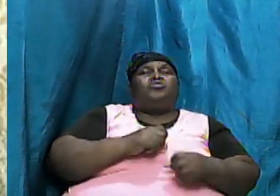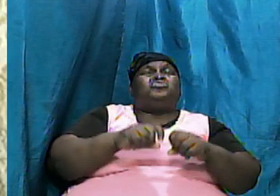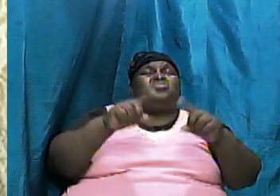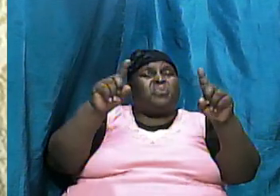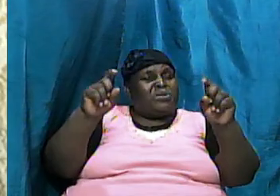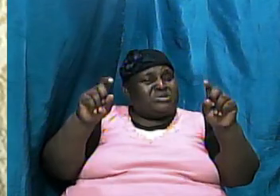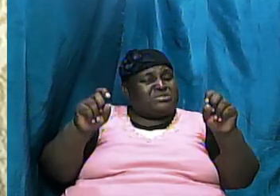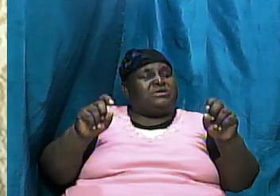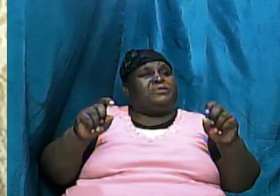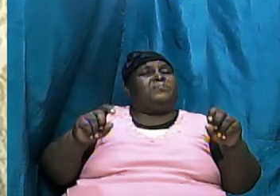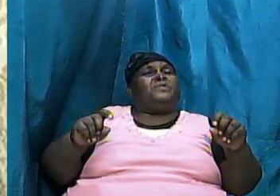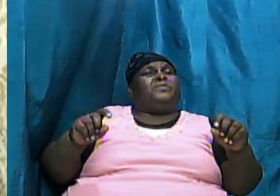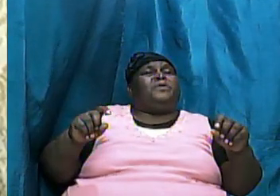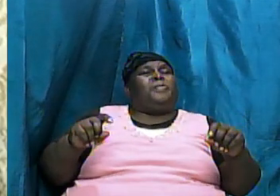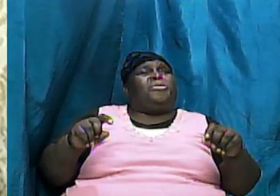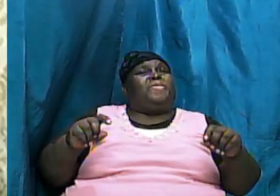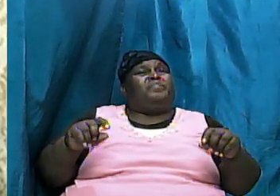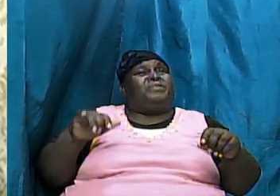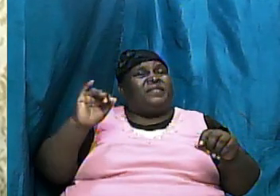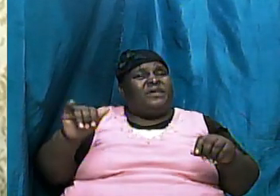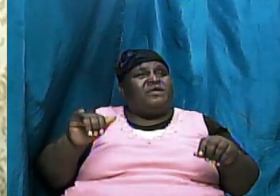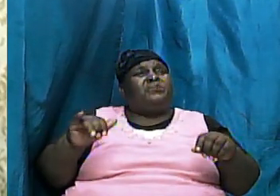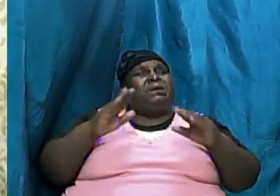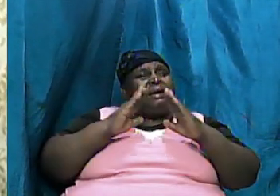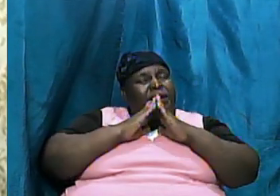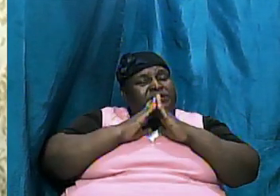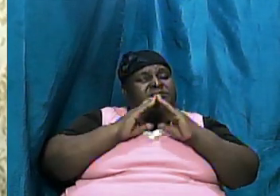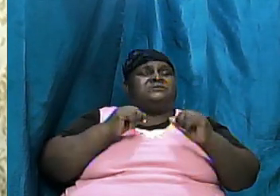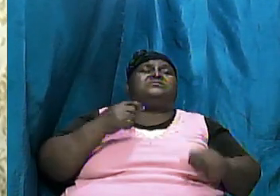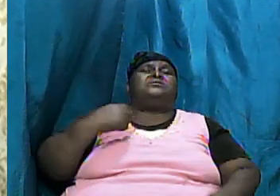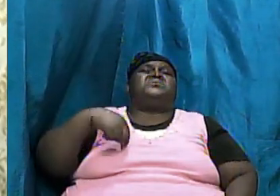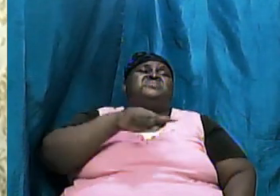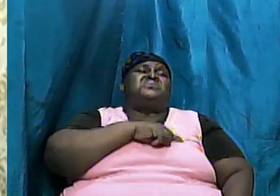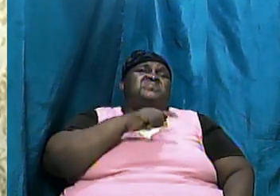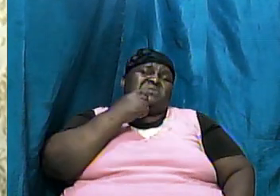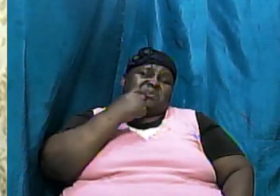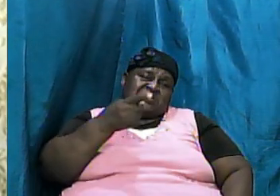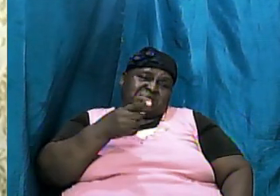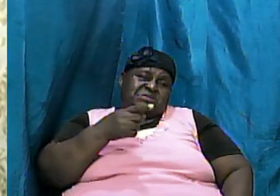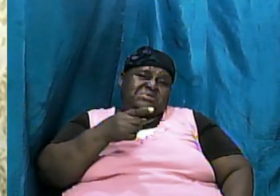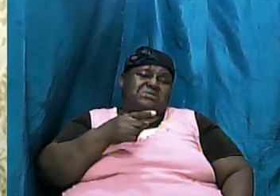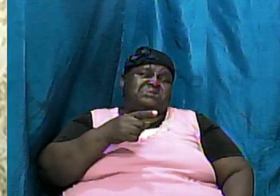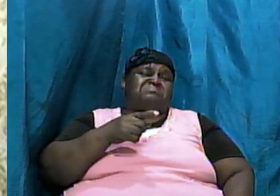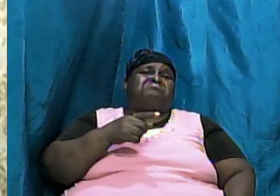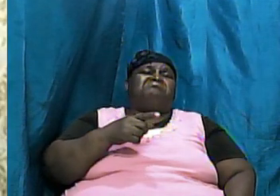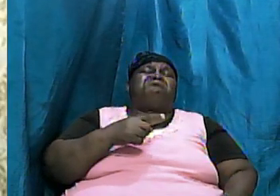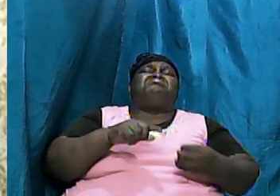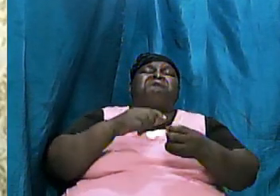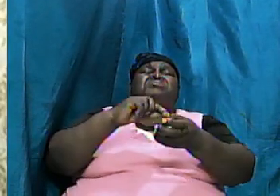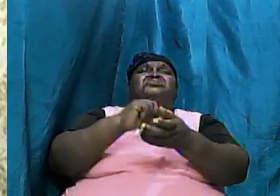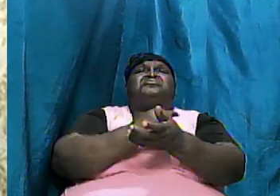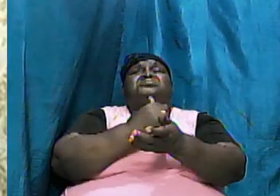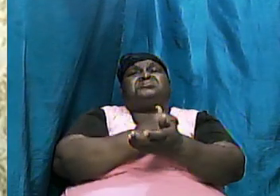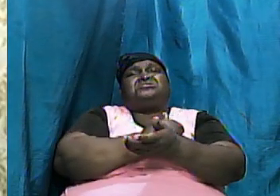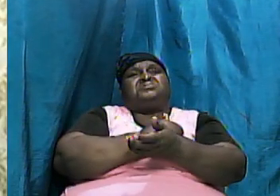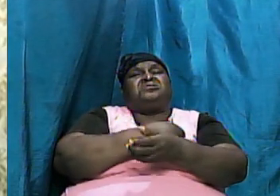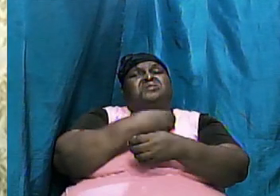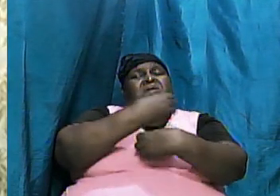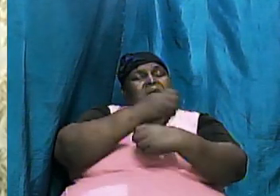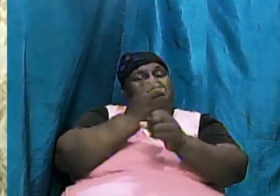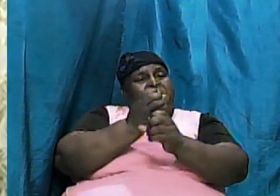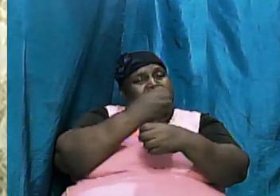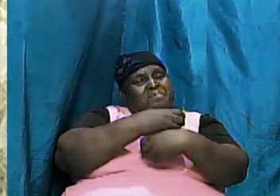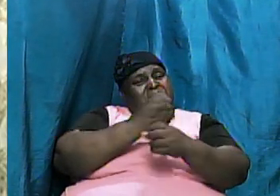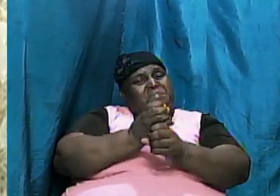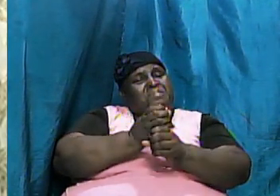again that will arise you know we say according to Genesis that creation would